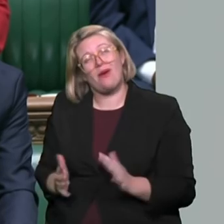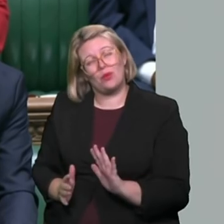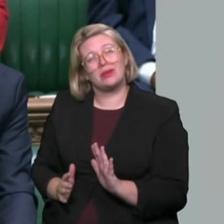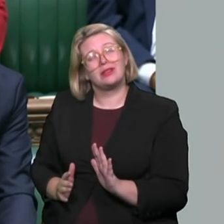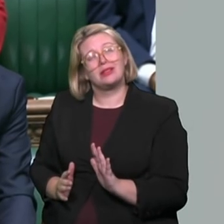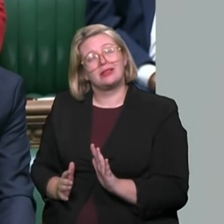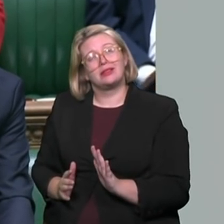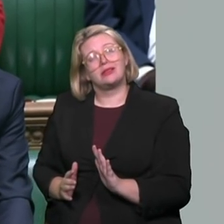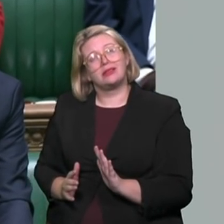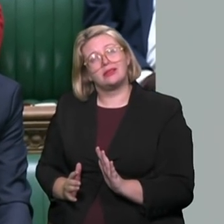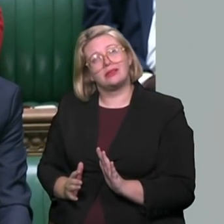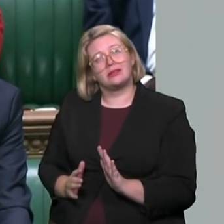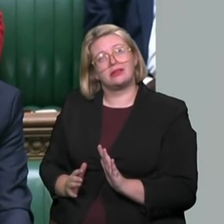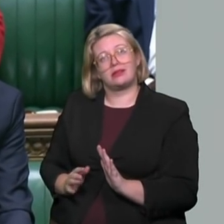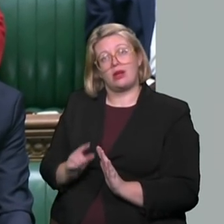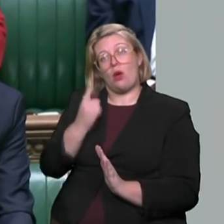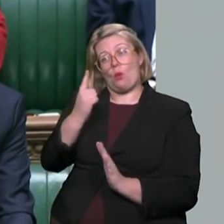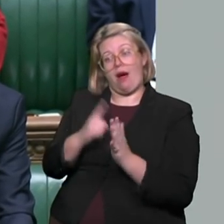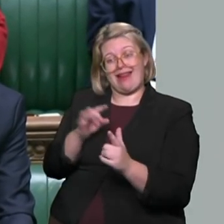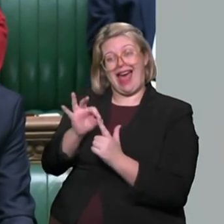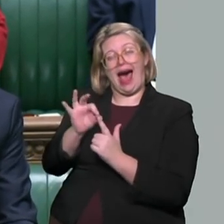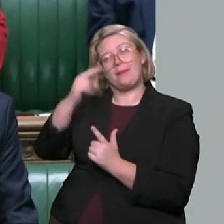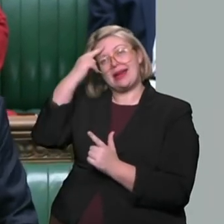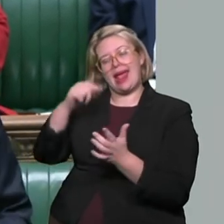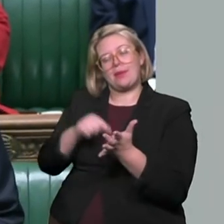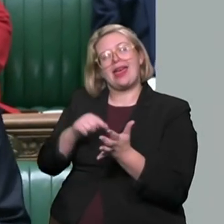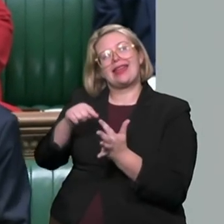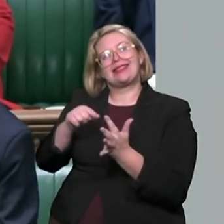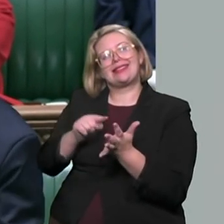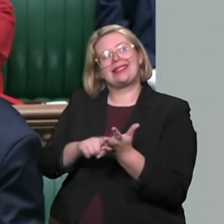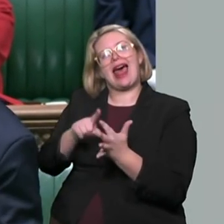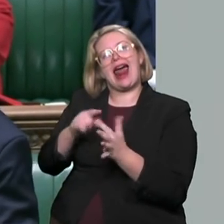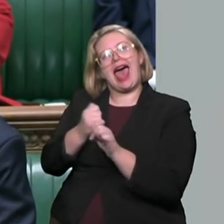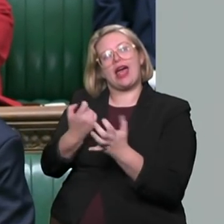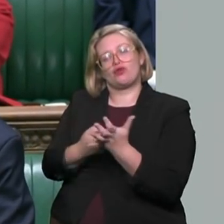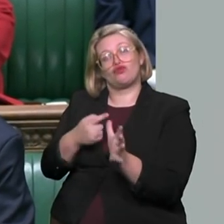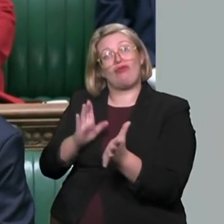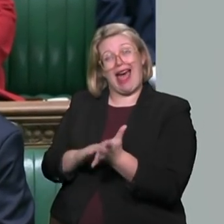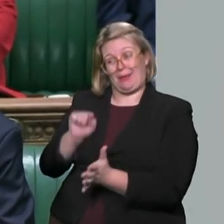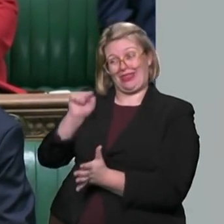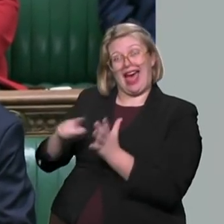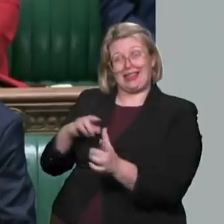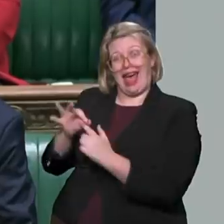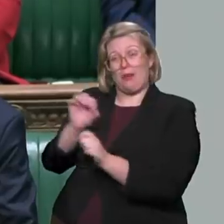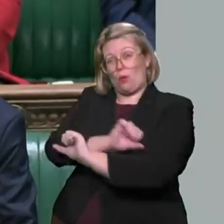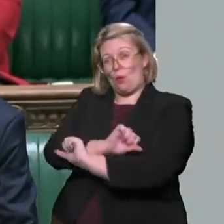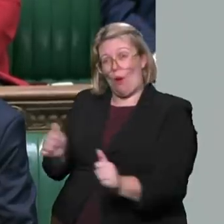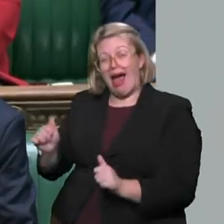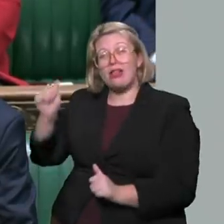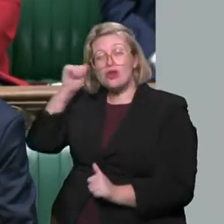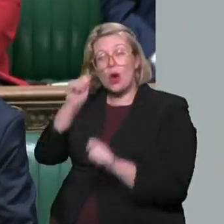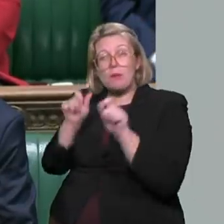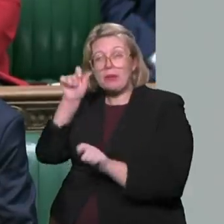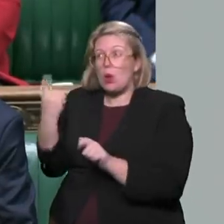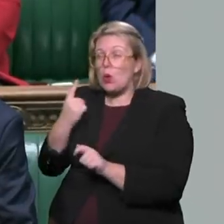has been described as the app of choice for extremists. If the House can believe it,